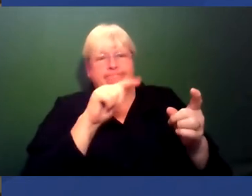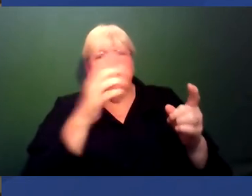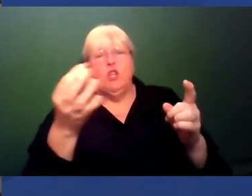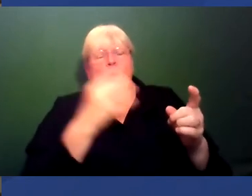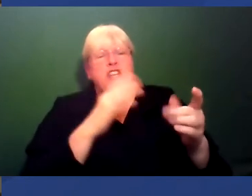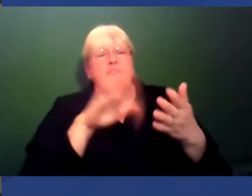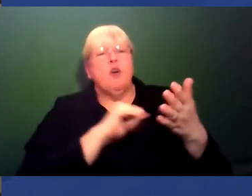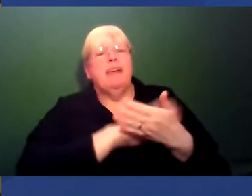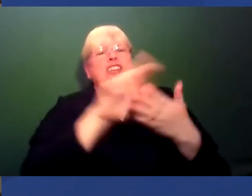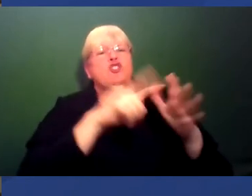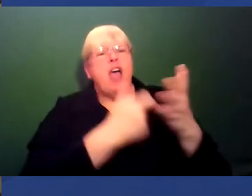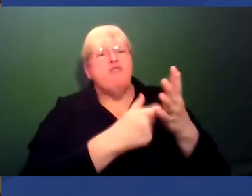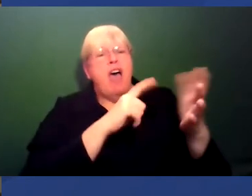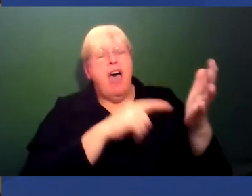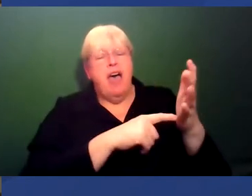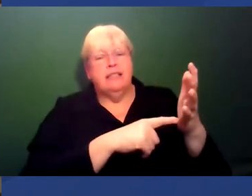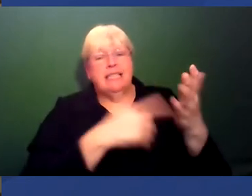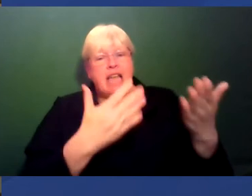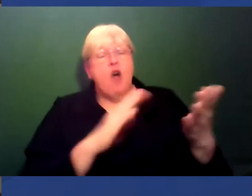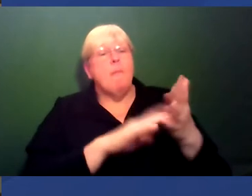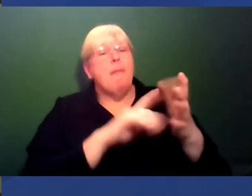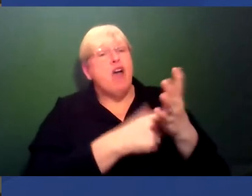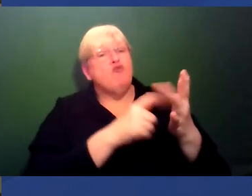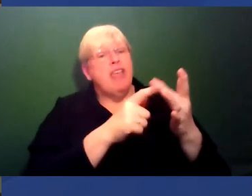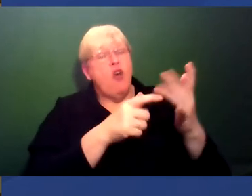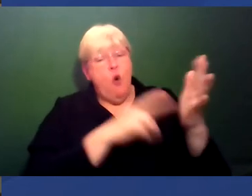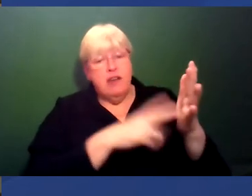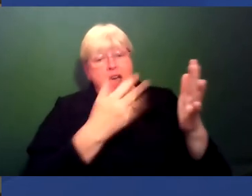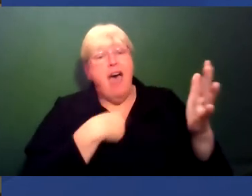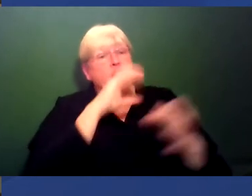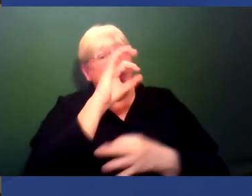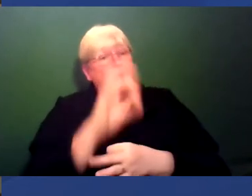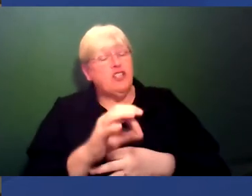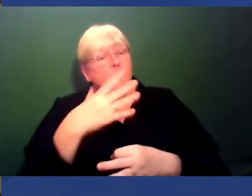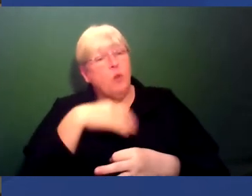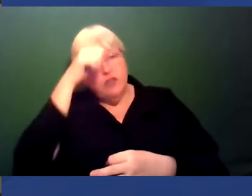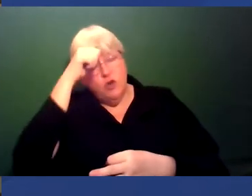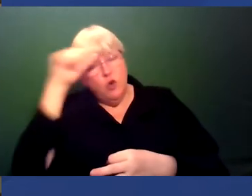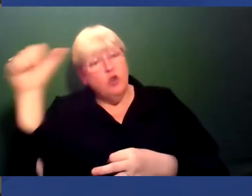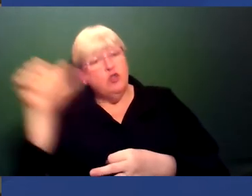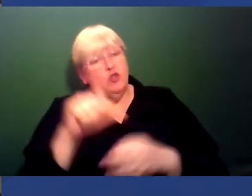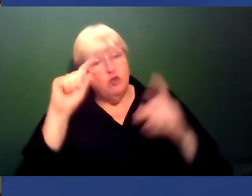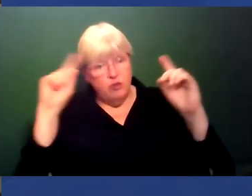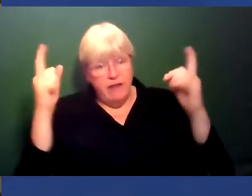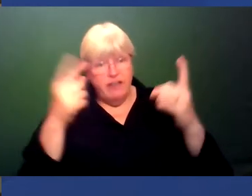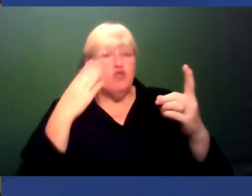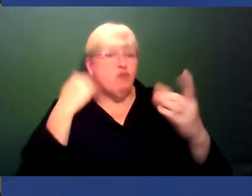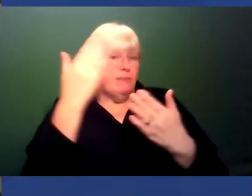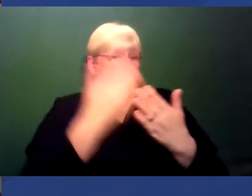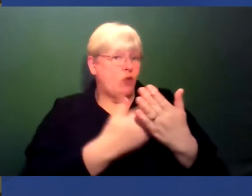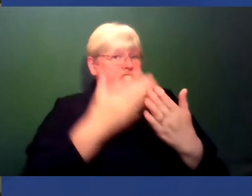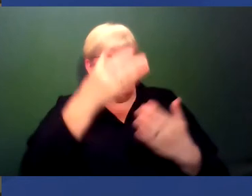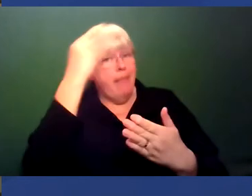Musharat. We now have a question from Marion who wants to know, should university race policies and learning